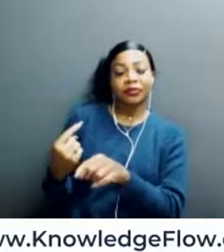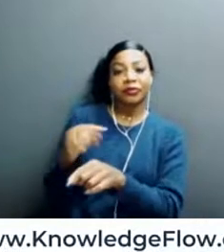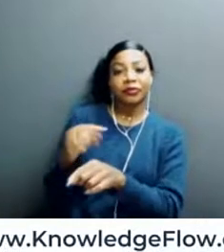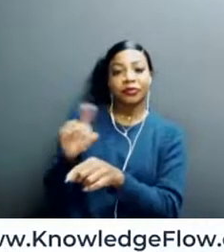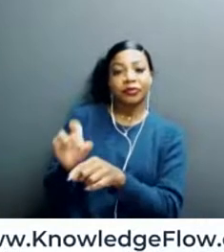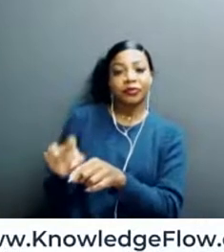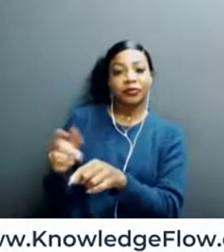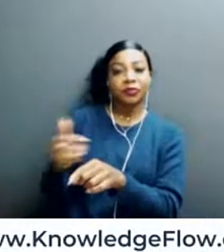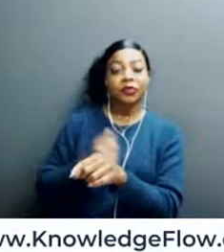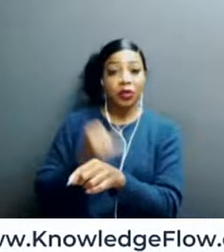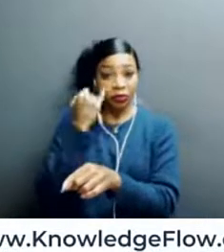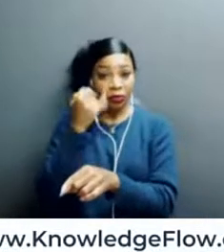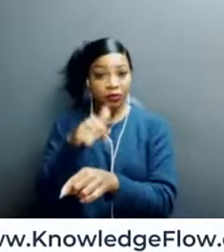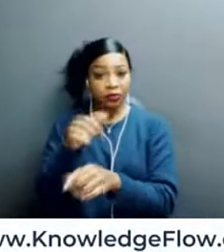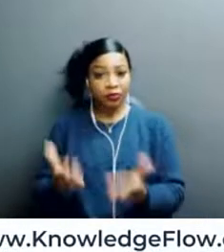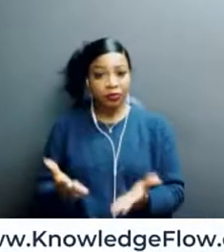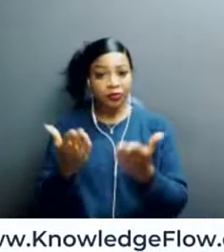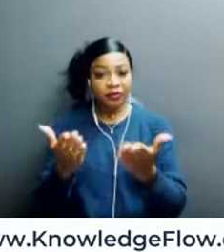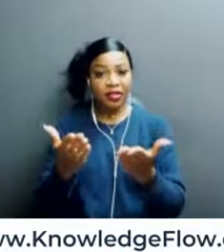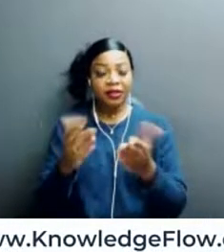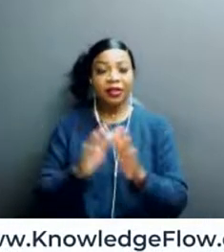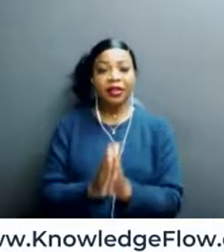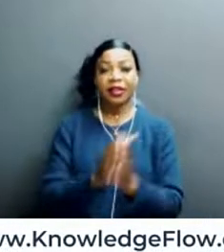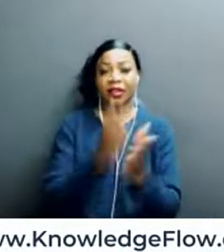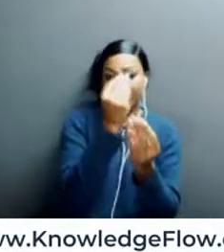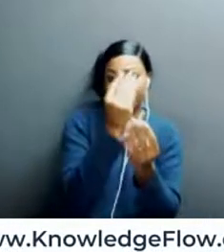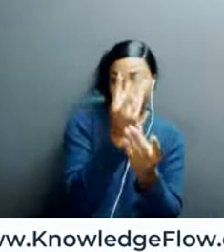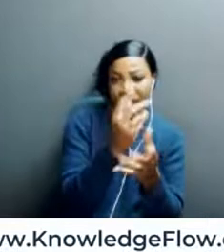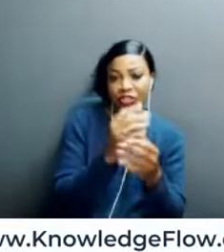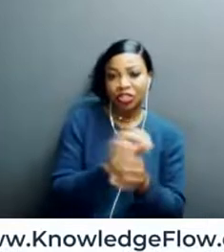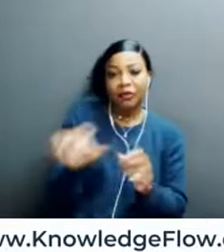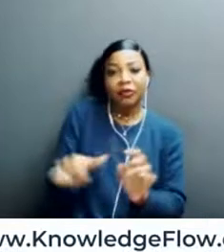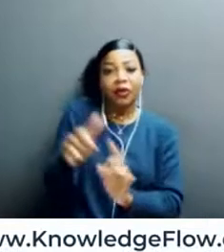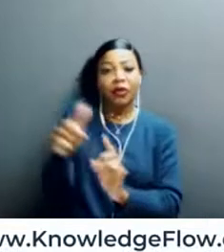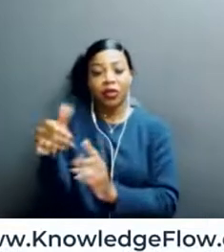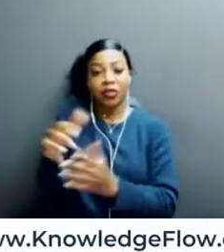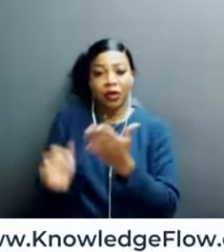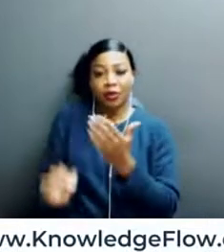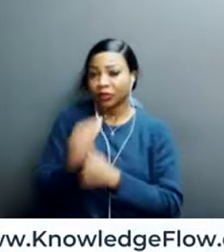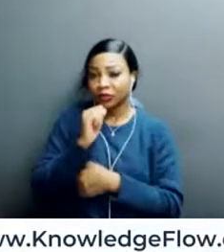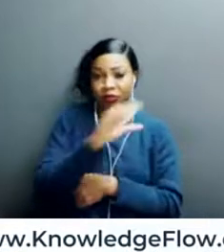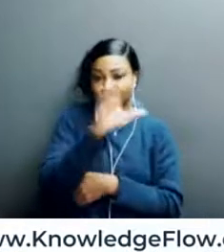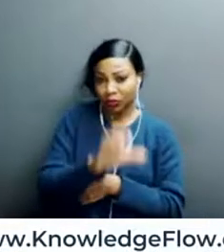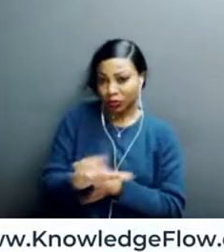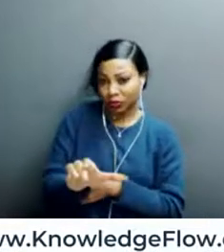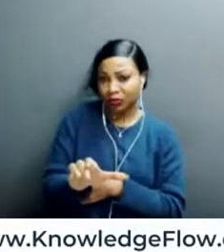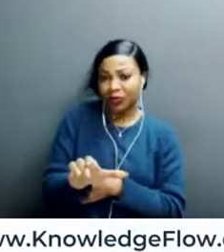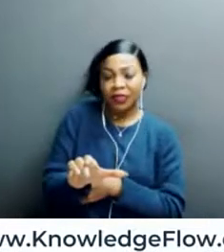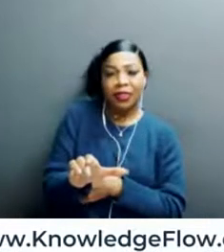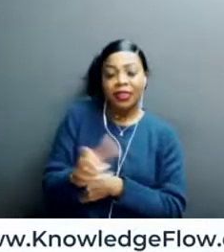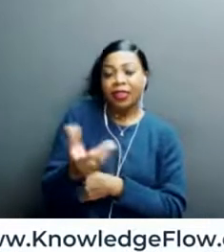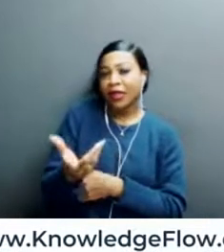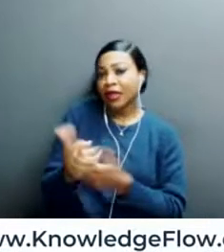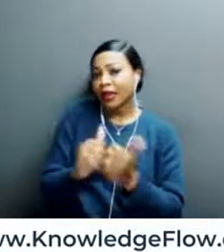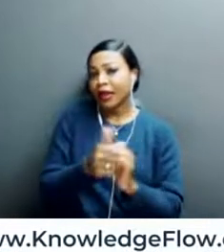if we were providing this information and this type of session in other ways that are not Zoom, because how do we reach people who